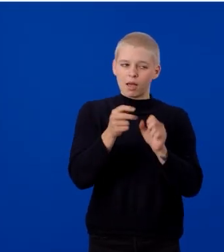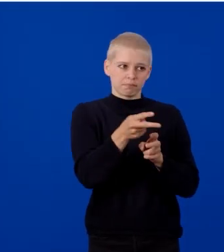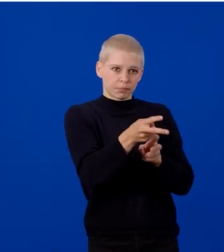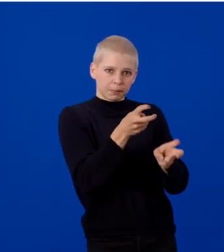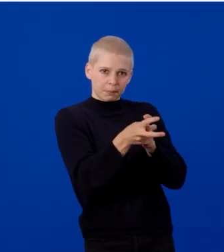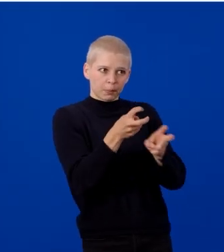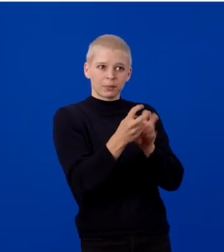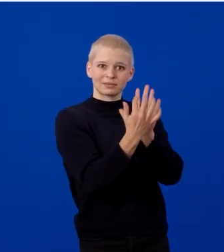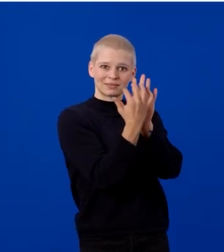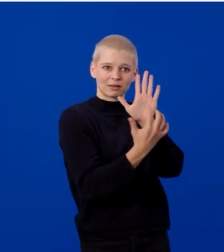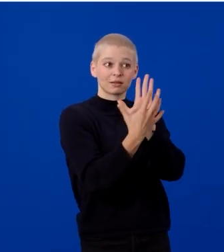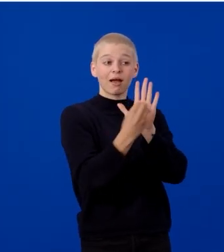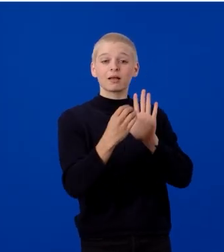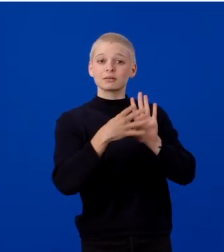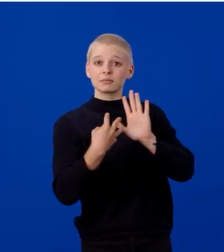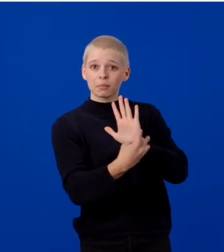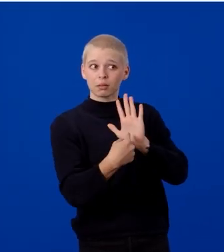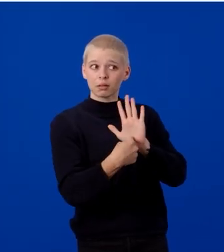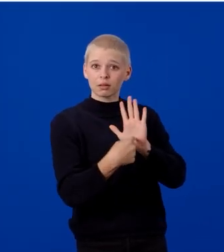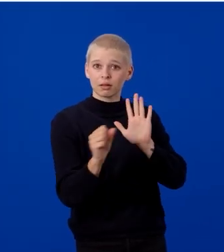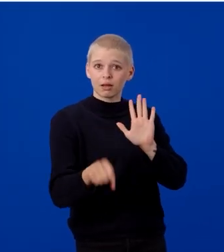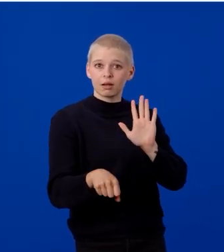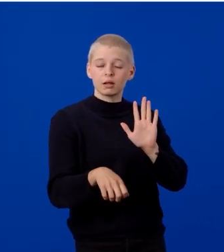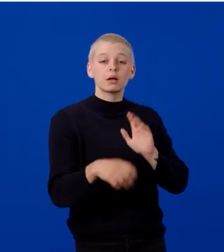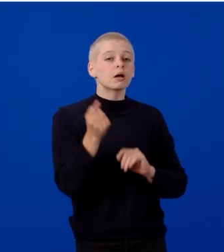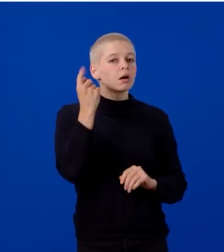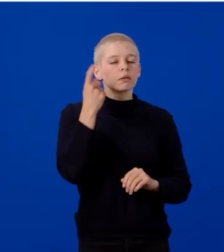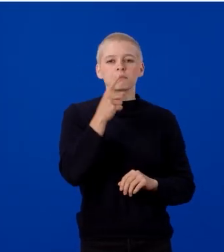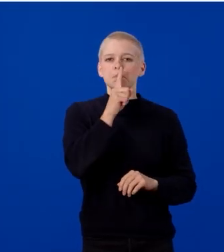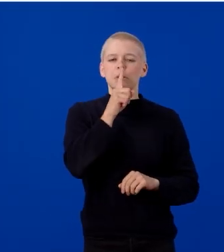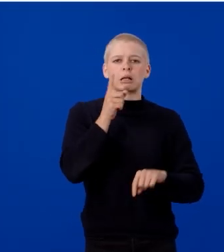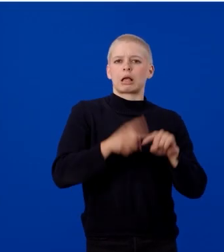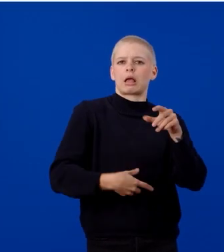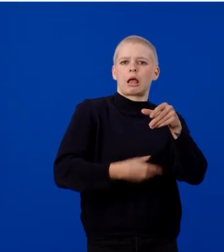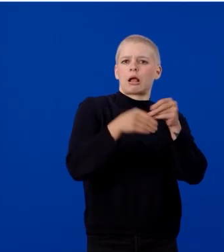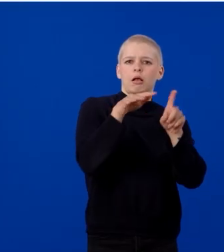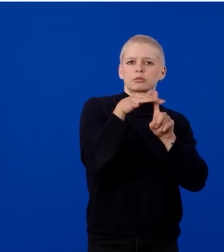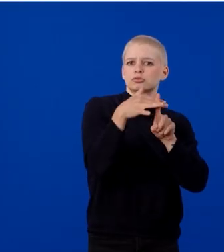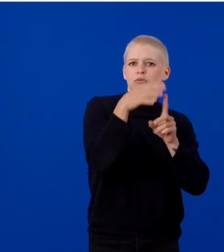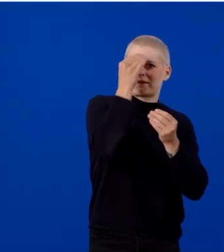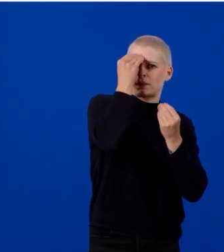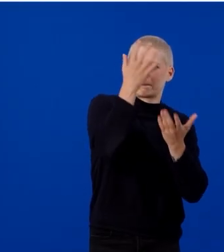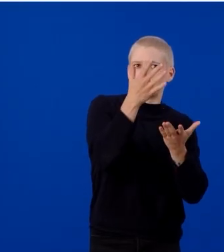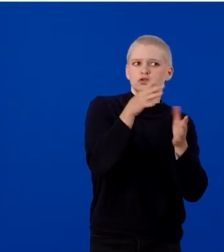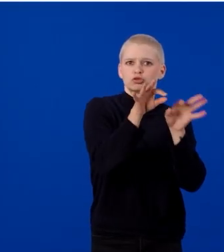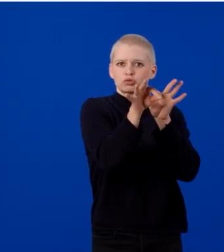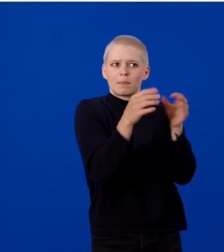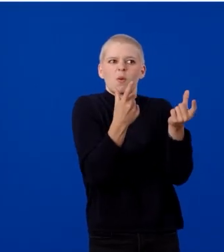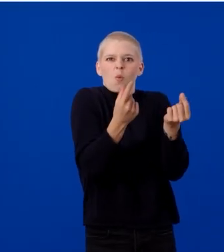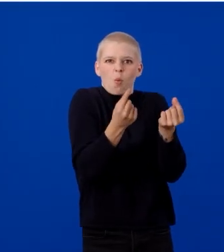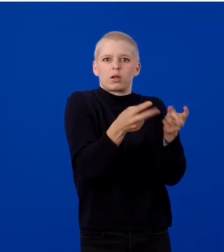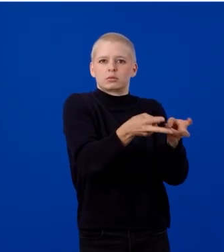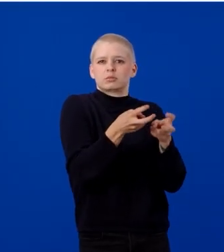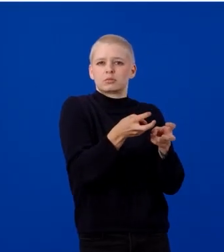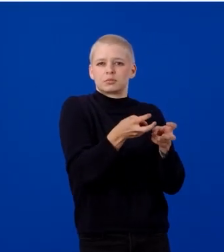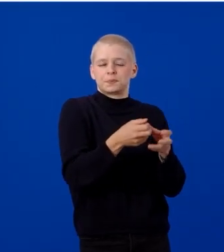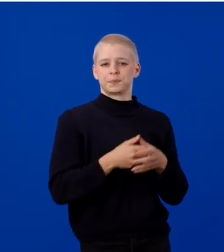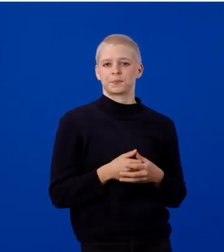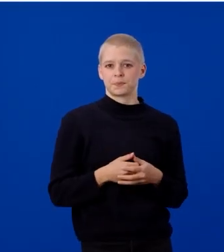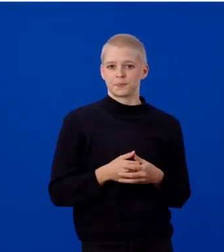text and tables, but cannot add contextual information describing what was extracted.